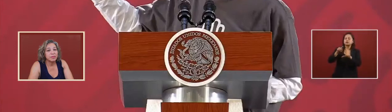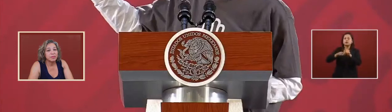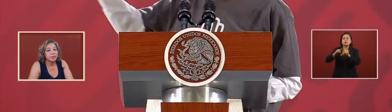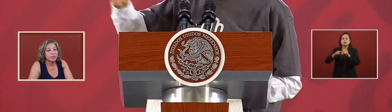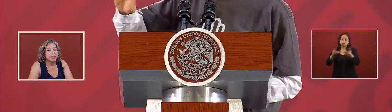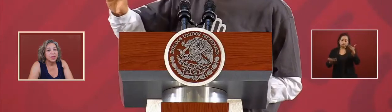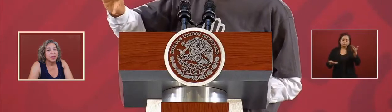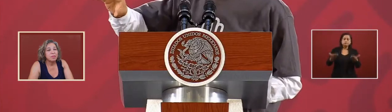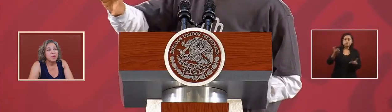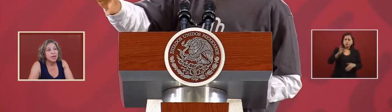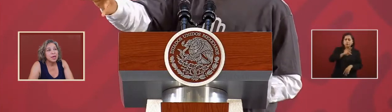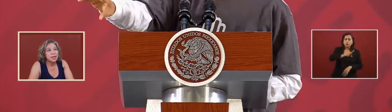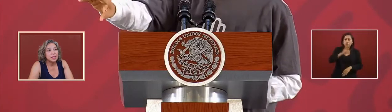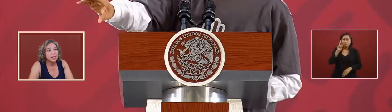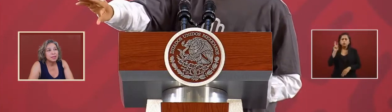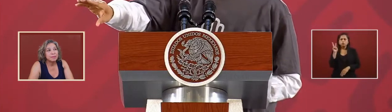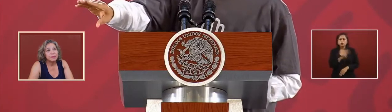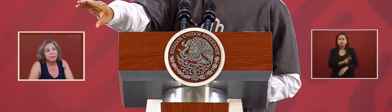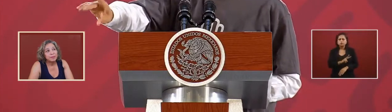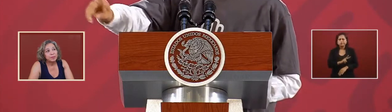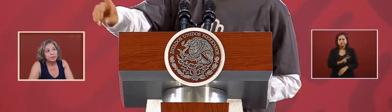because